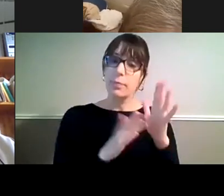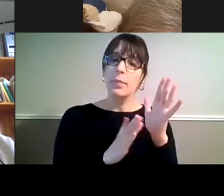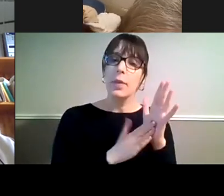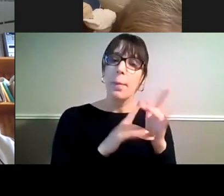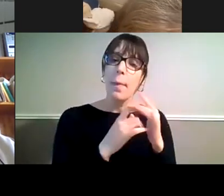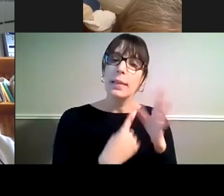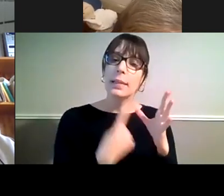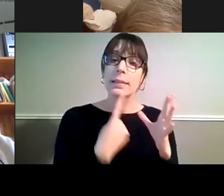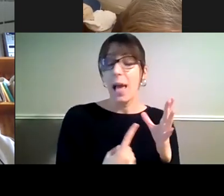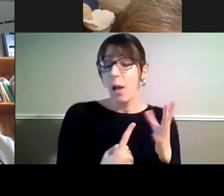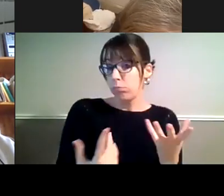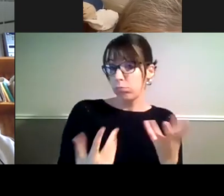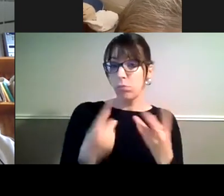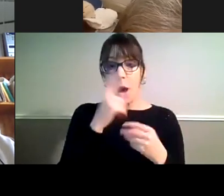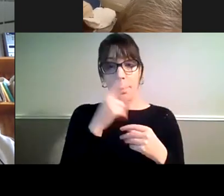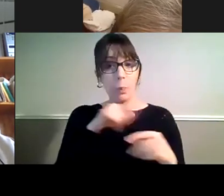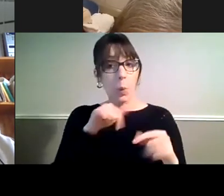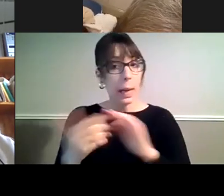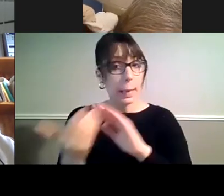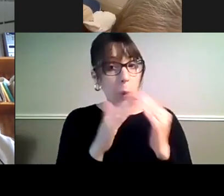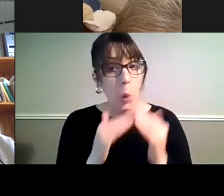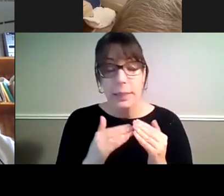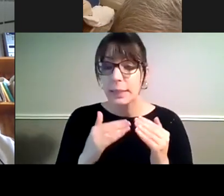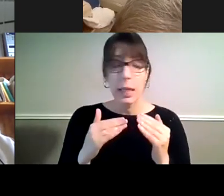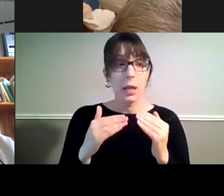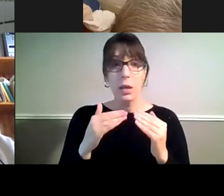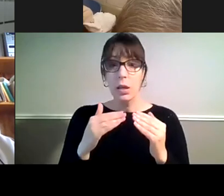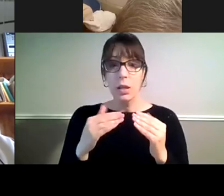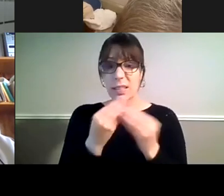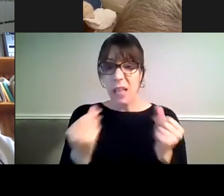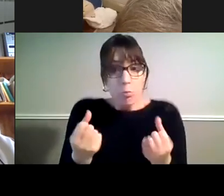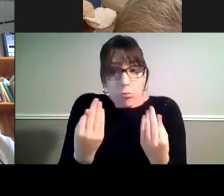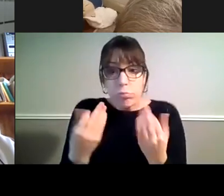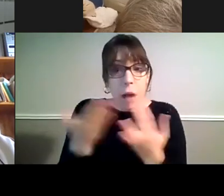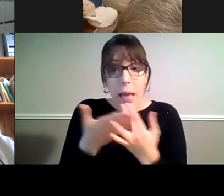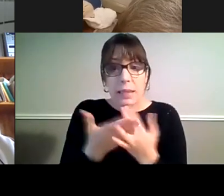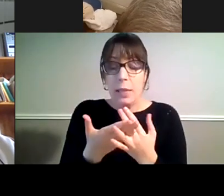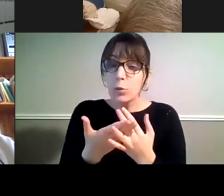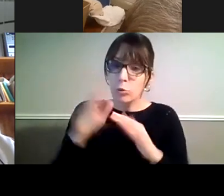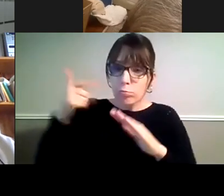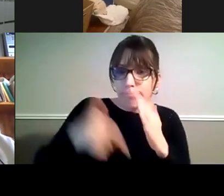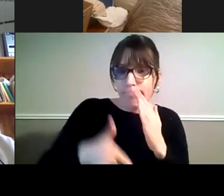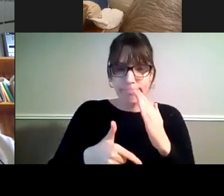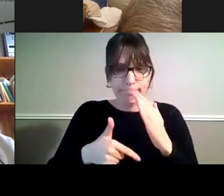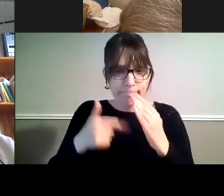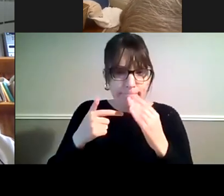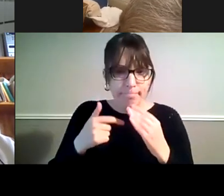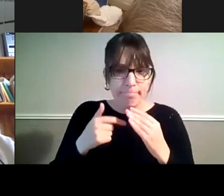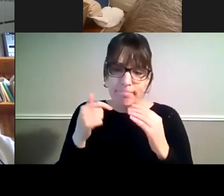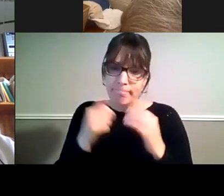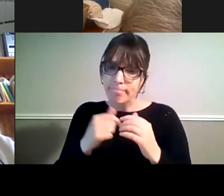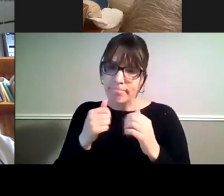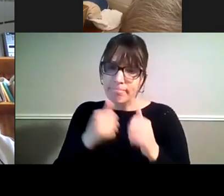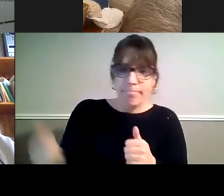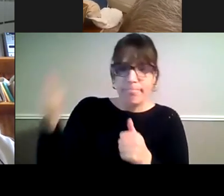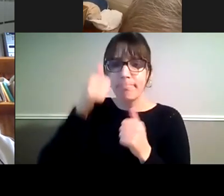who don't have access to complex AT. Some of them worked full time, but they can't anymore